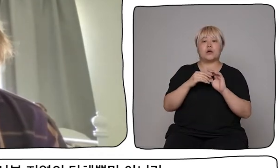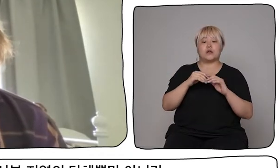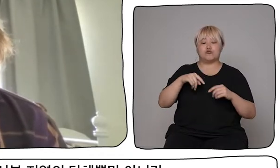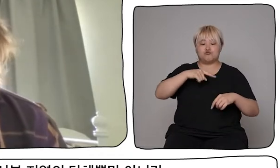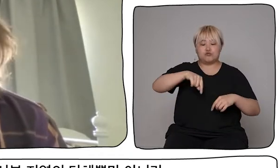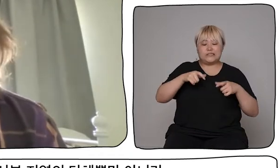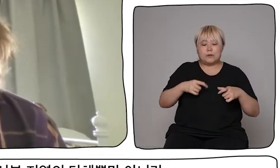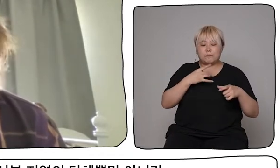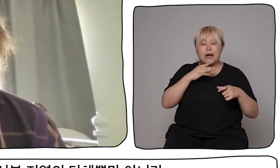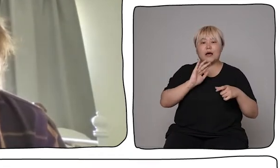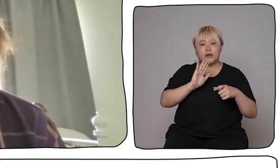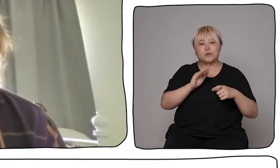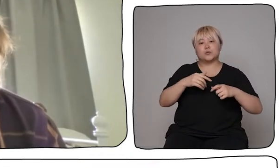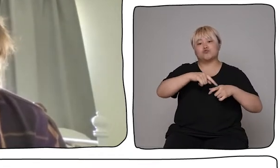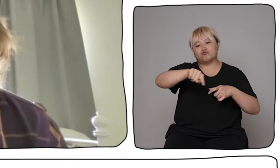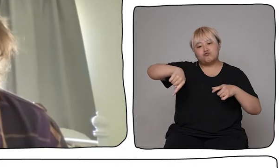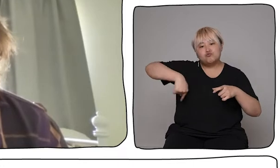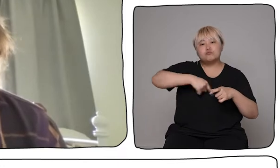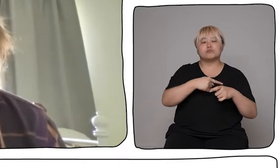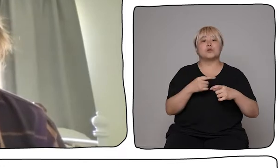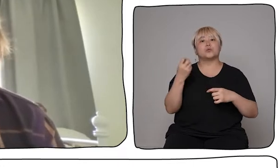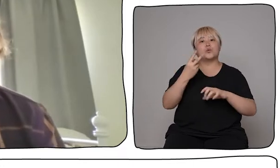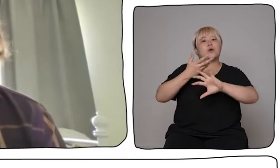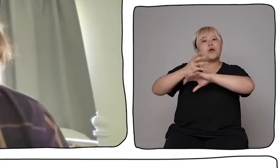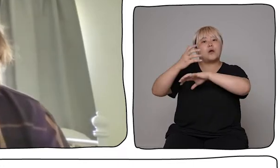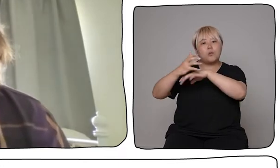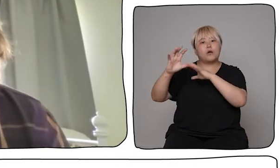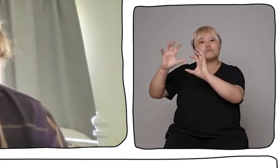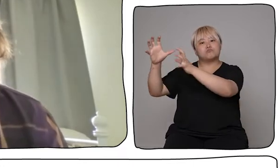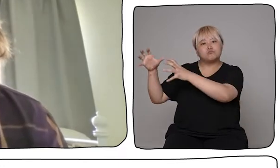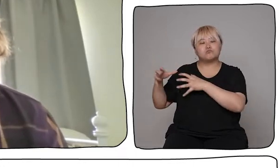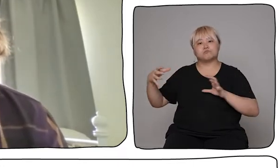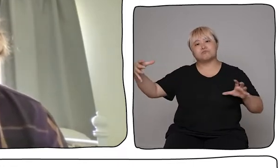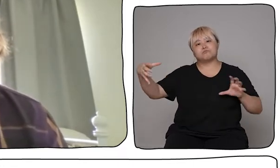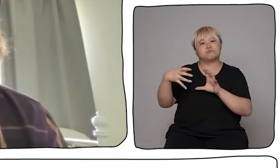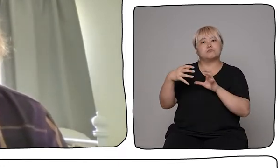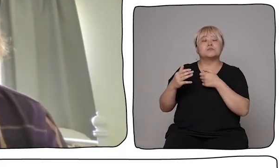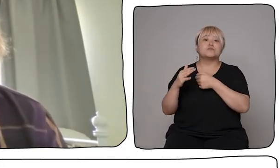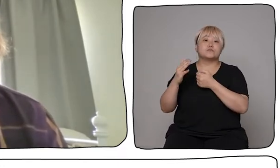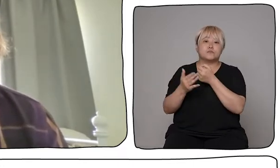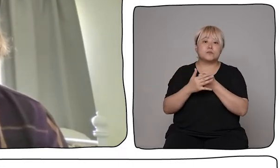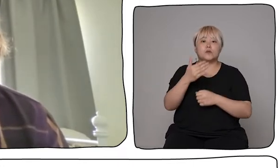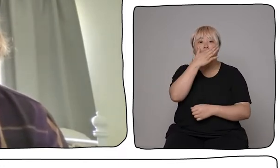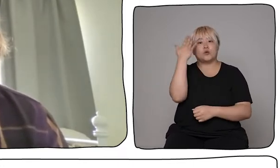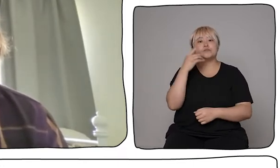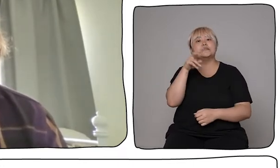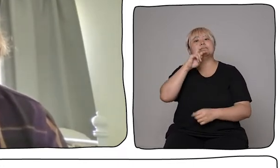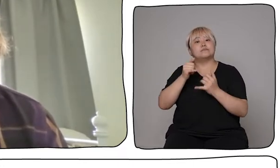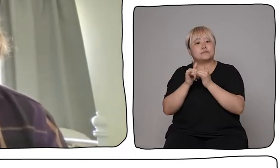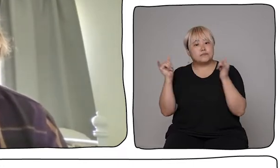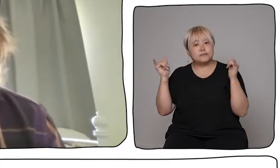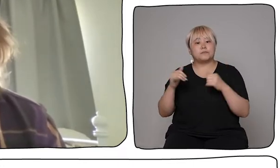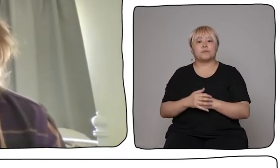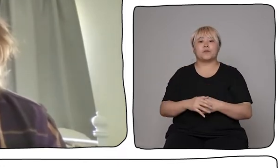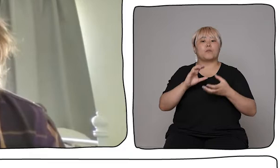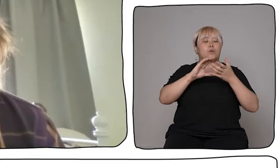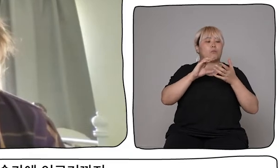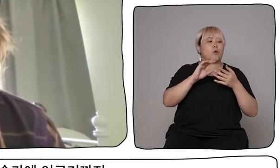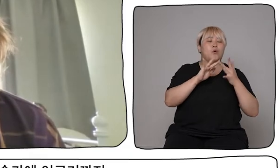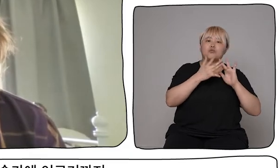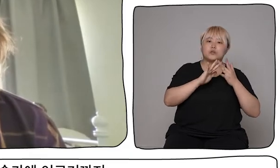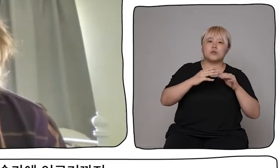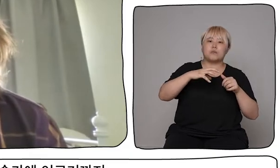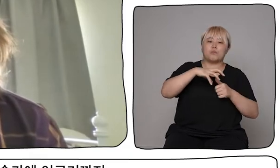to present work with all sorts of people, from young musicians and children in care in our communities,